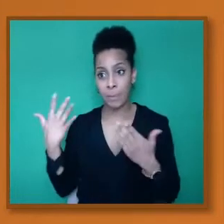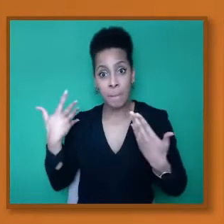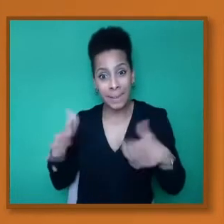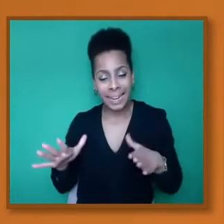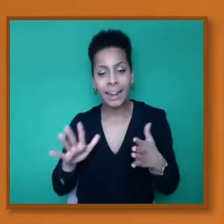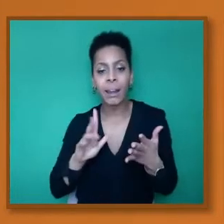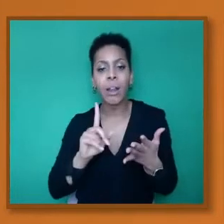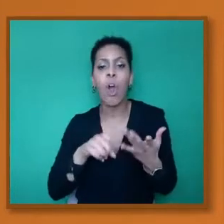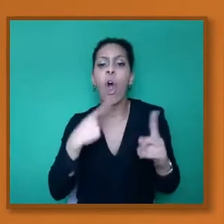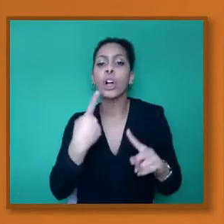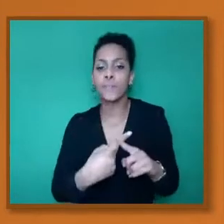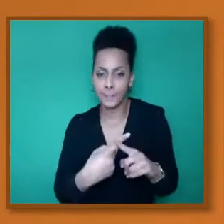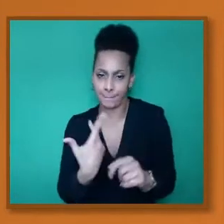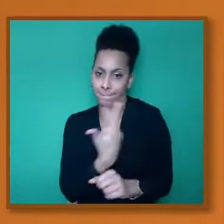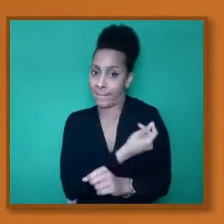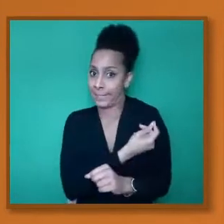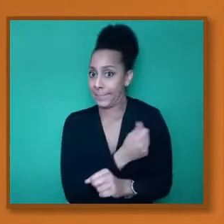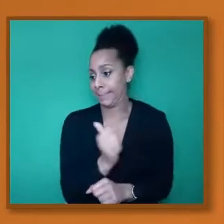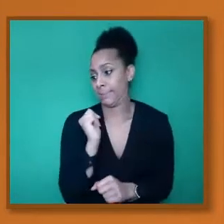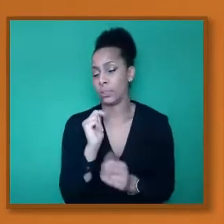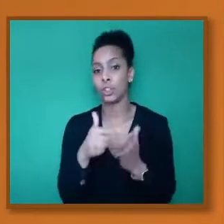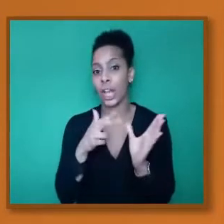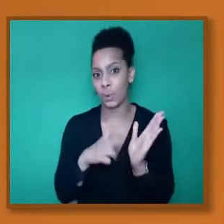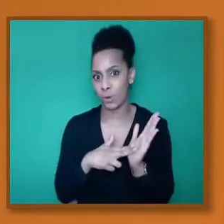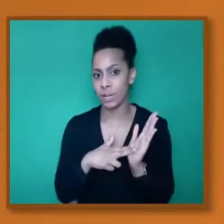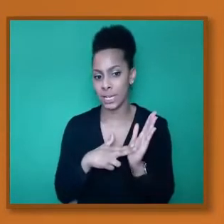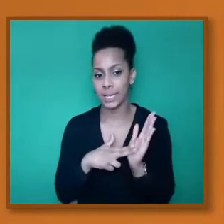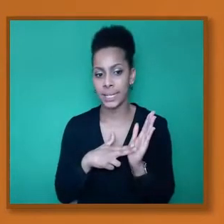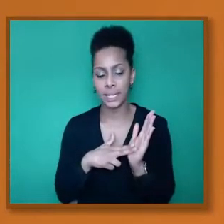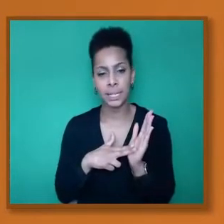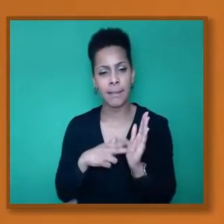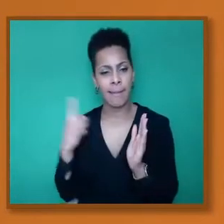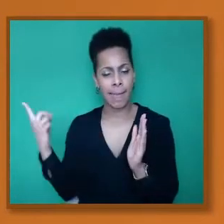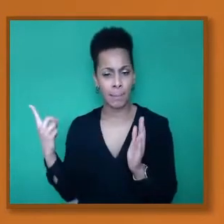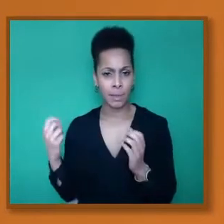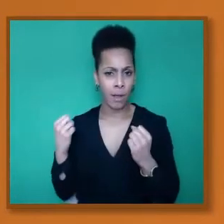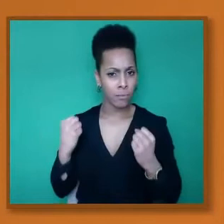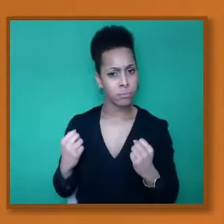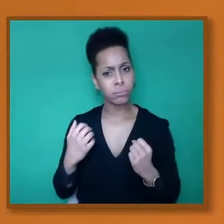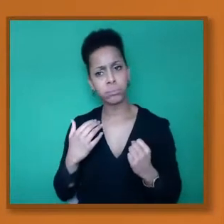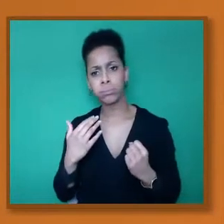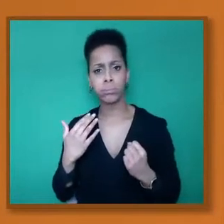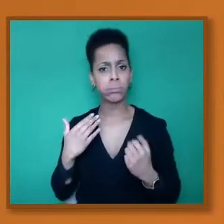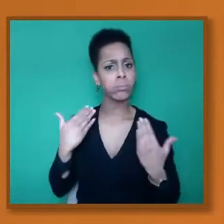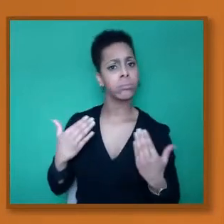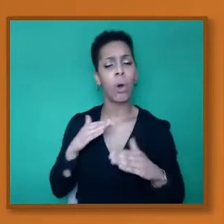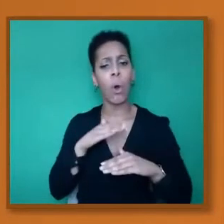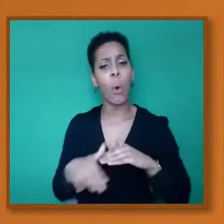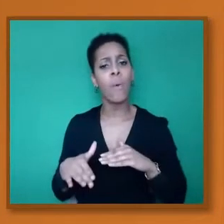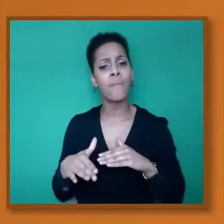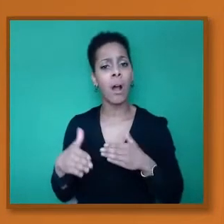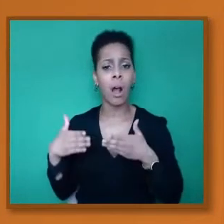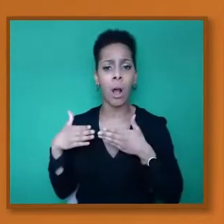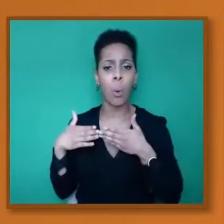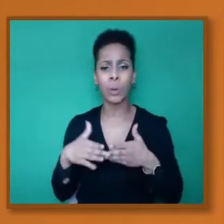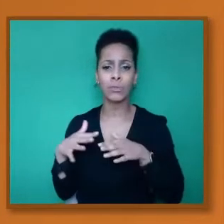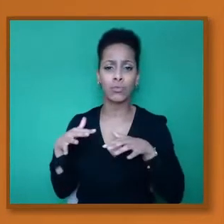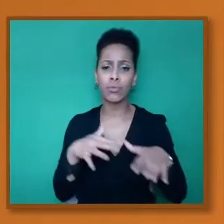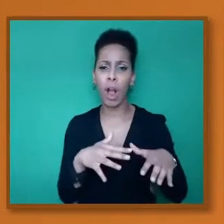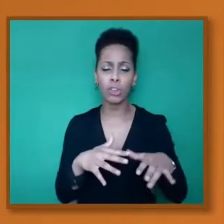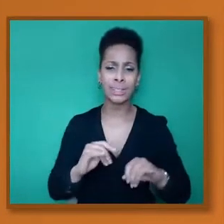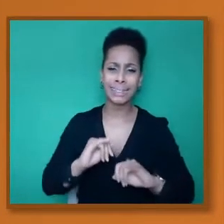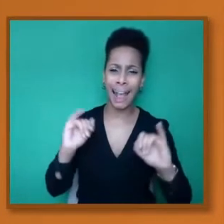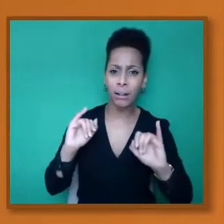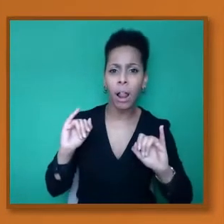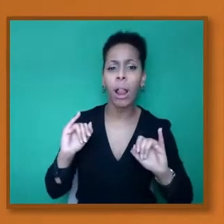prominent with regards to the Windrush scandal and looking at inequalities. We've got a series of